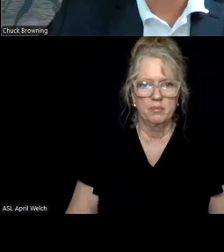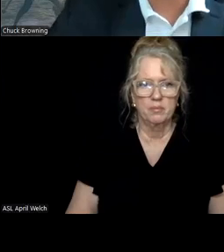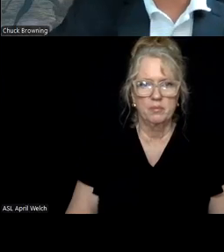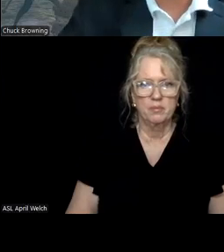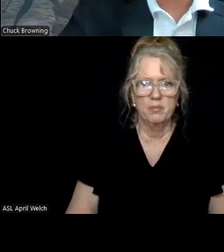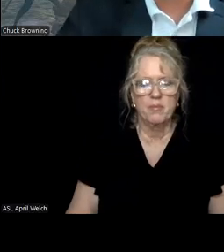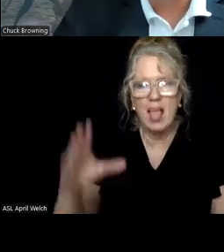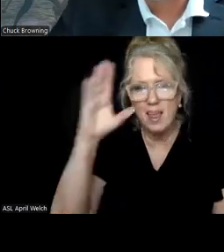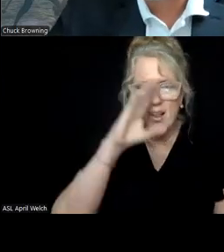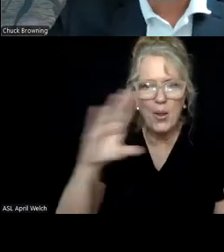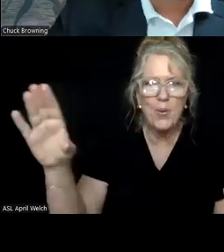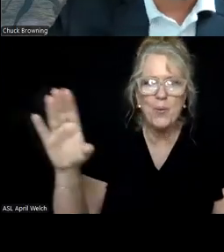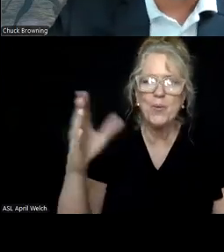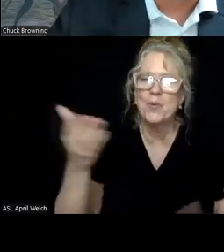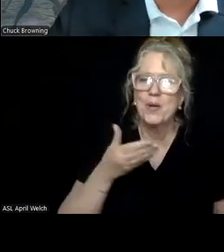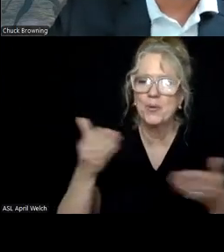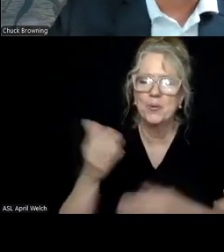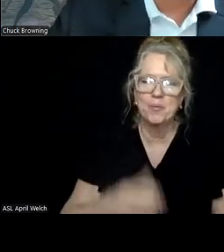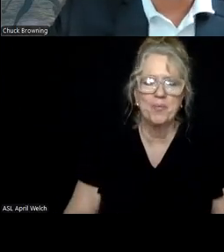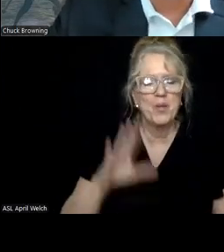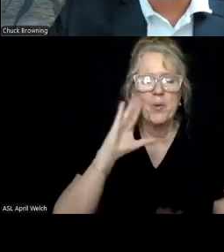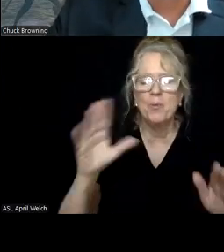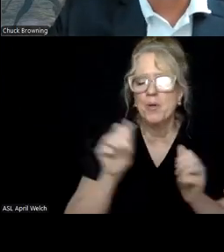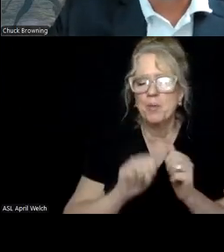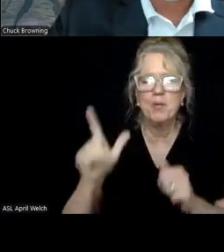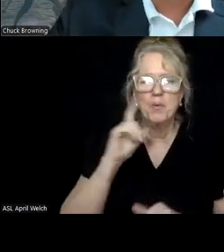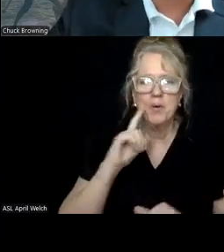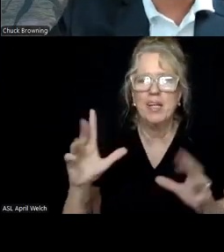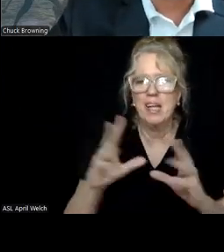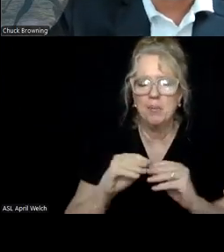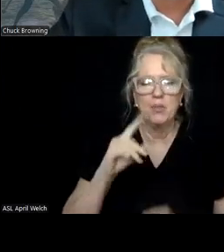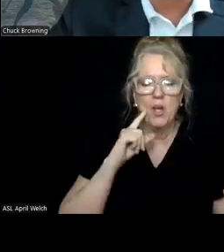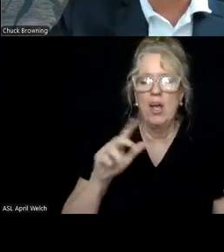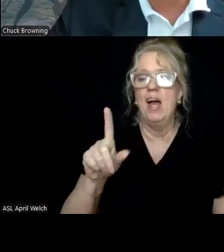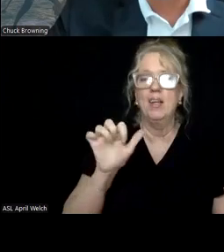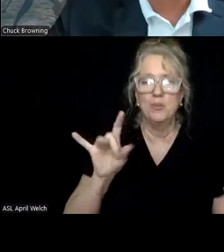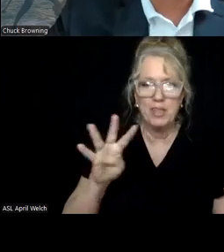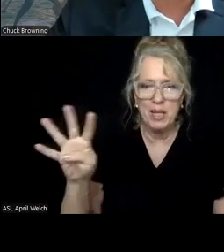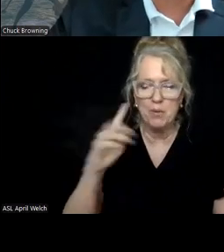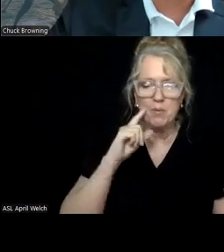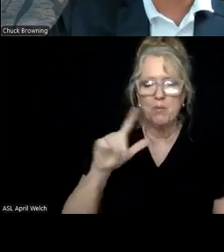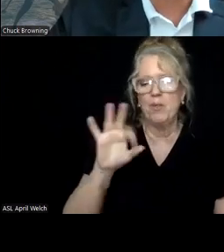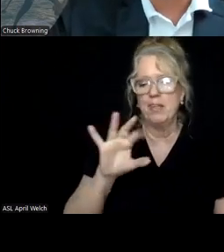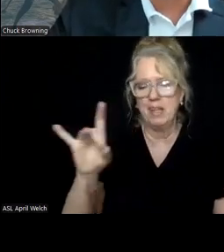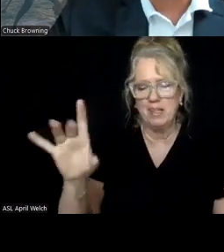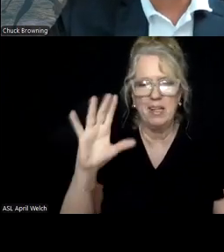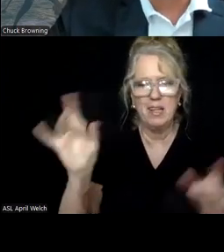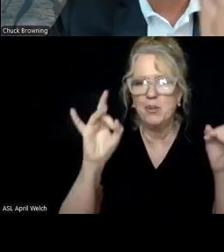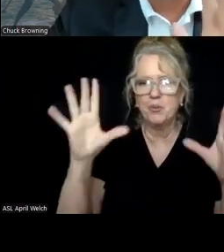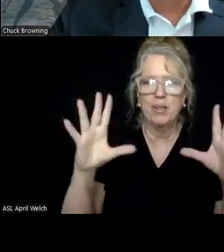Hello, welcome. Welcome, everyone, to episode 184 of our 988 Crisis Jam.